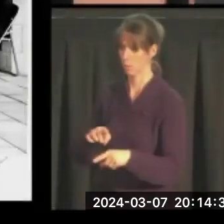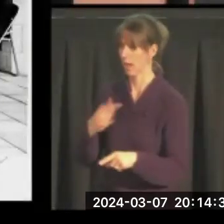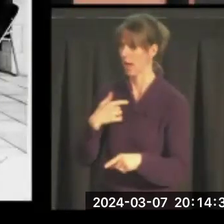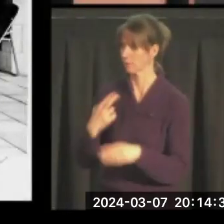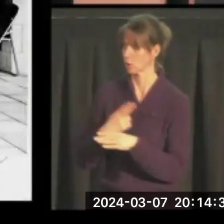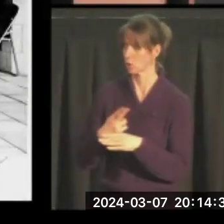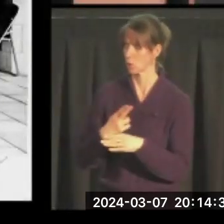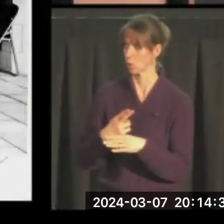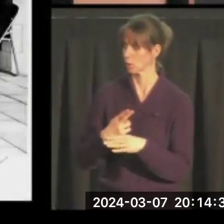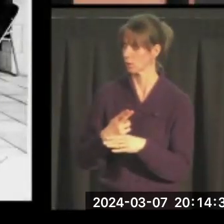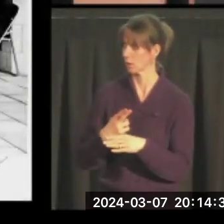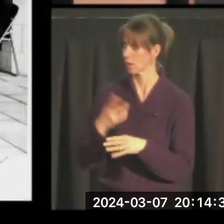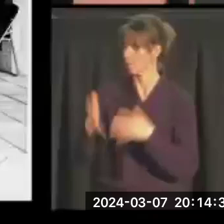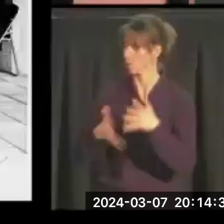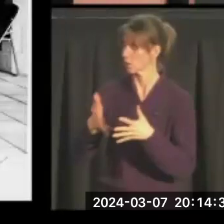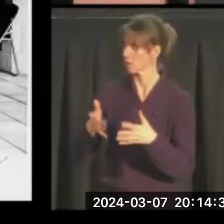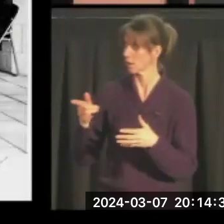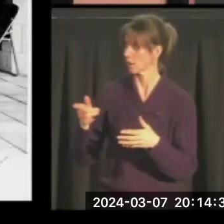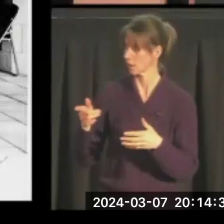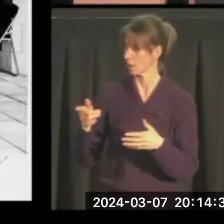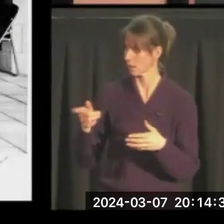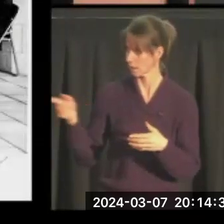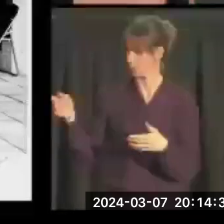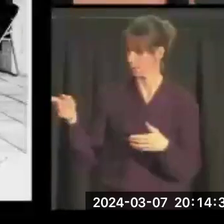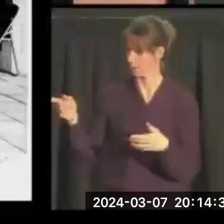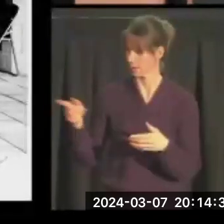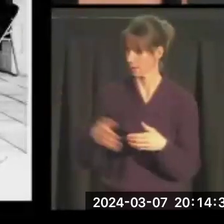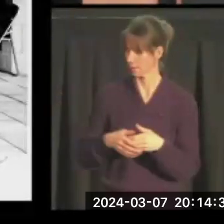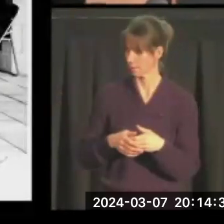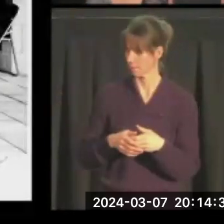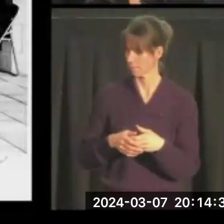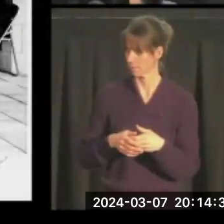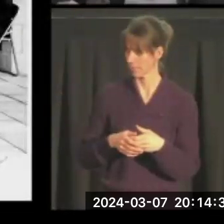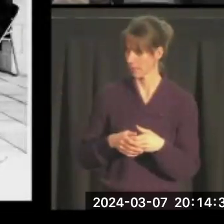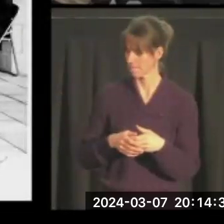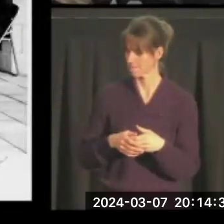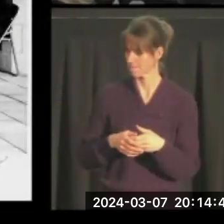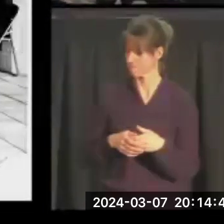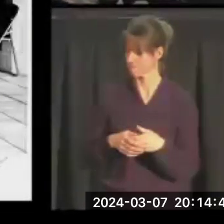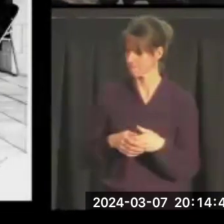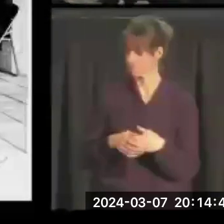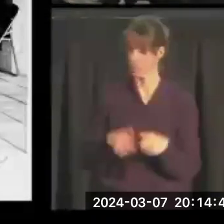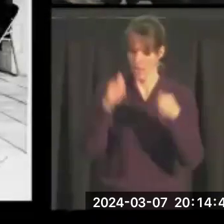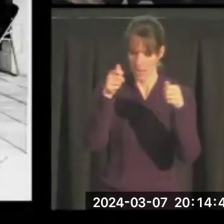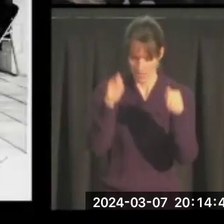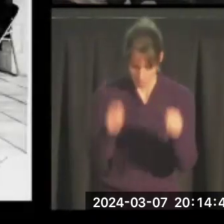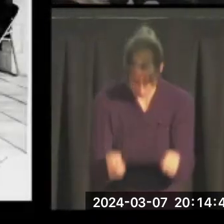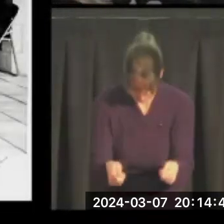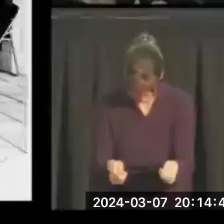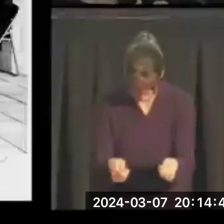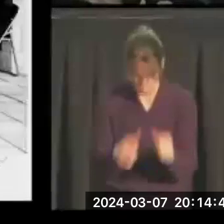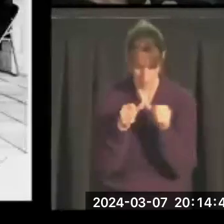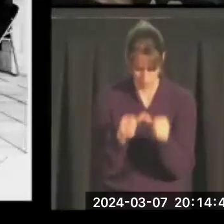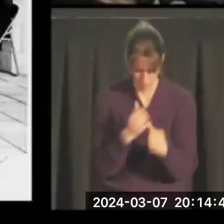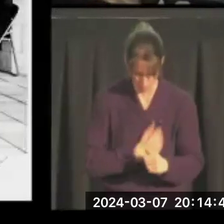use a motion here. He took the report and bowed deeply and stayed there in an apology